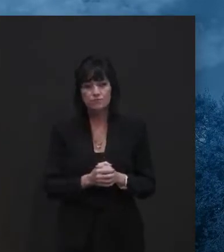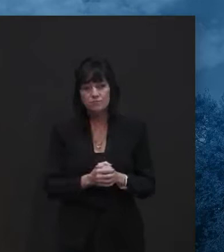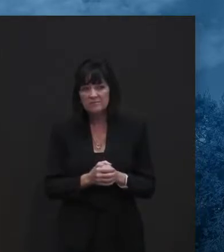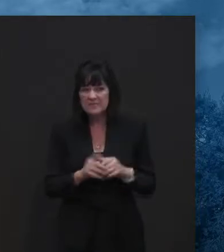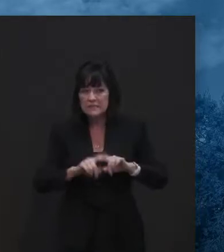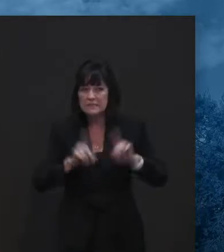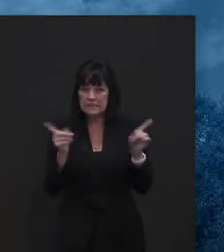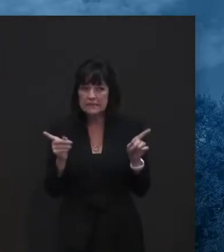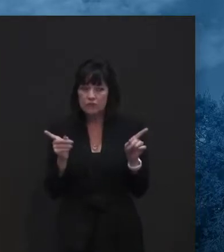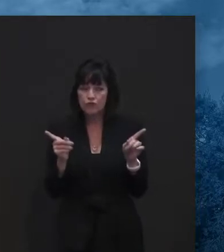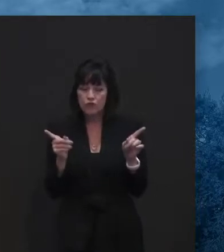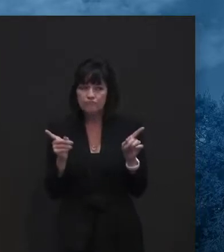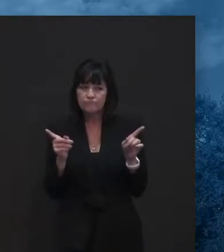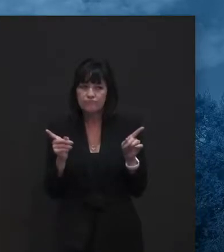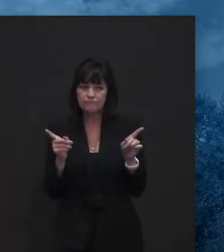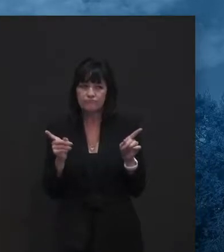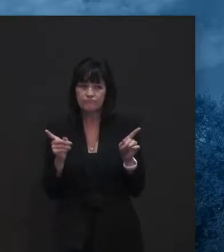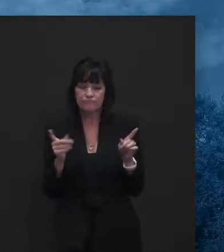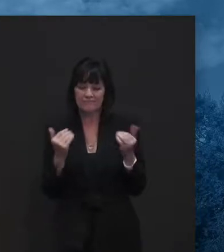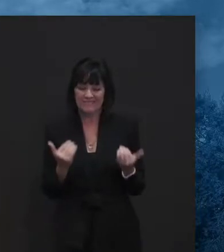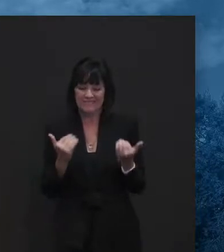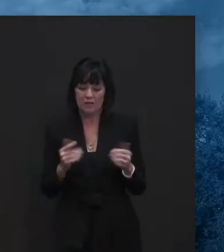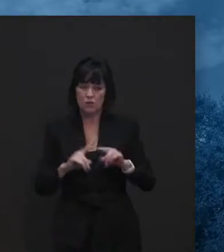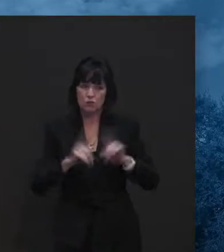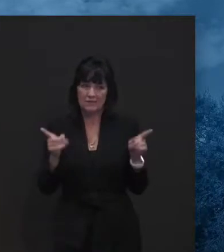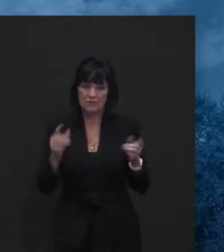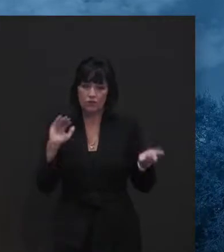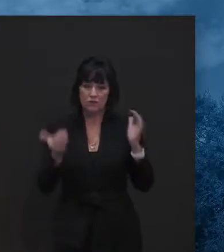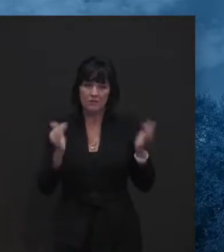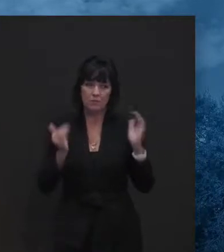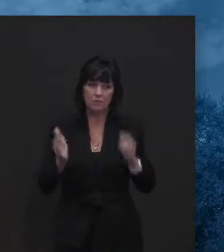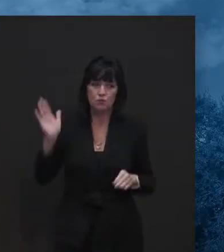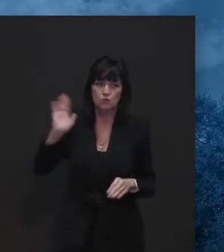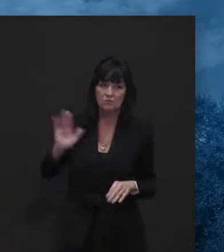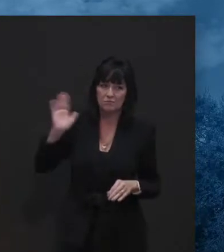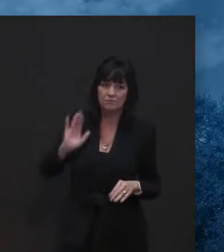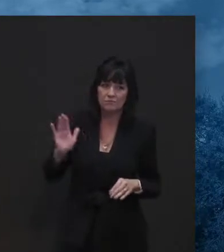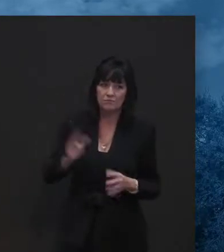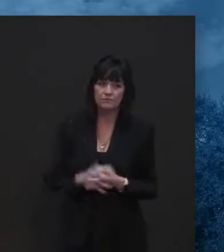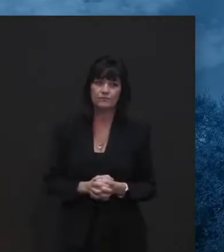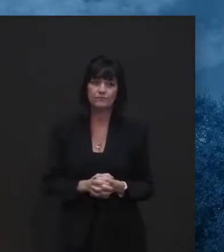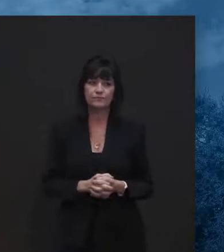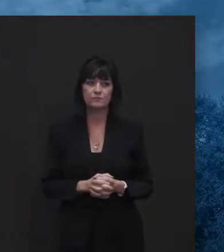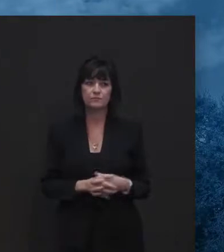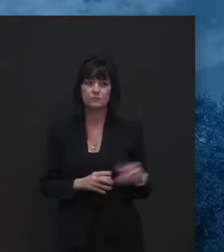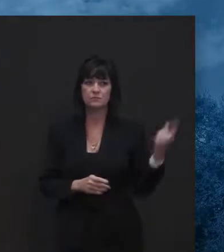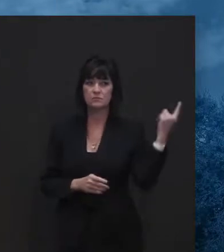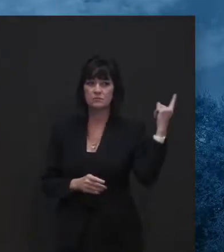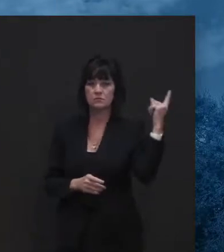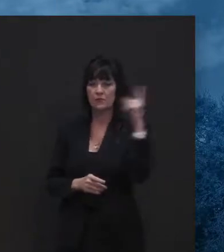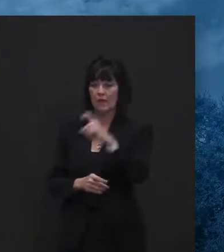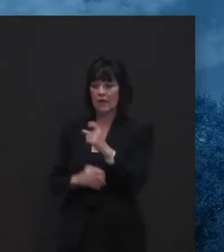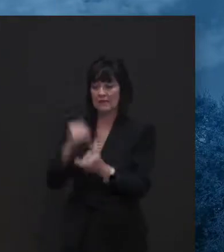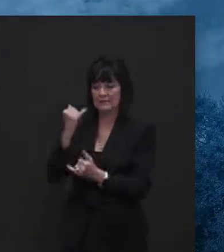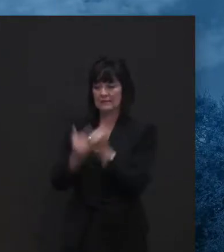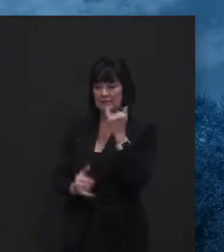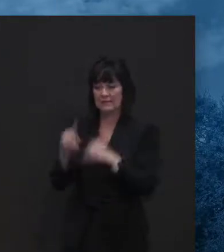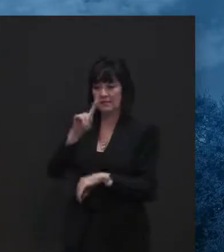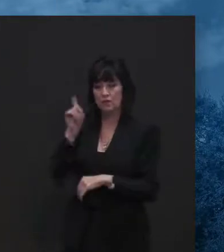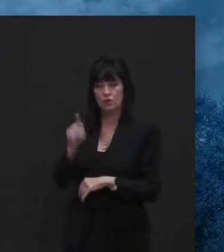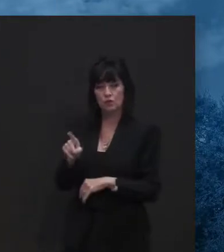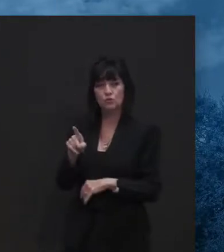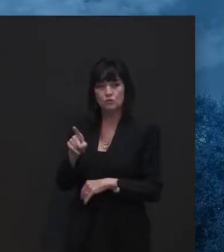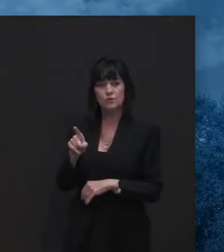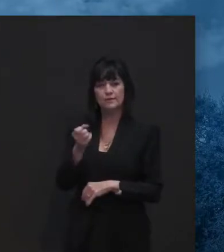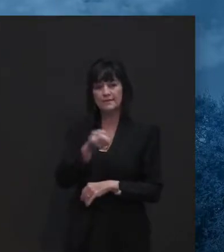but it's different. Uh, it is different now than it was then. This is the last question we have time for. We got a few questions asking